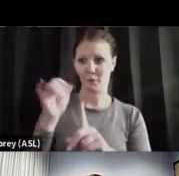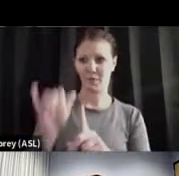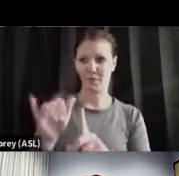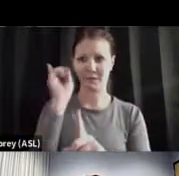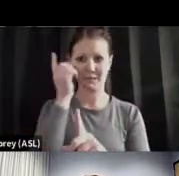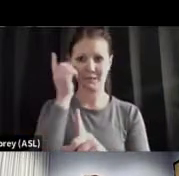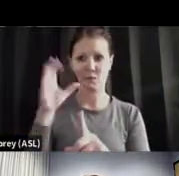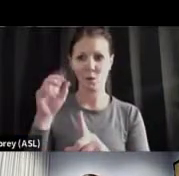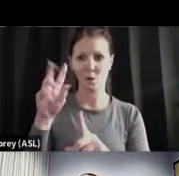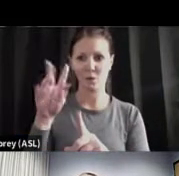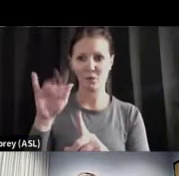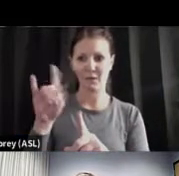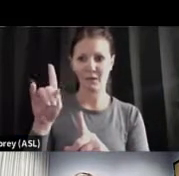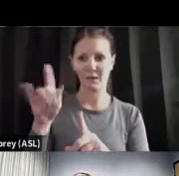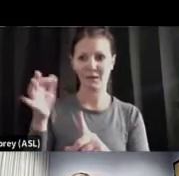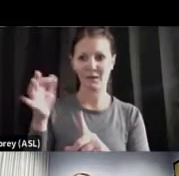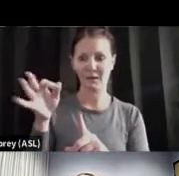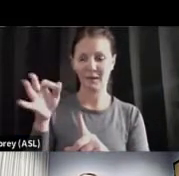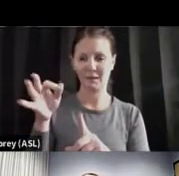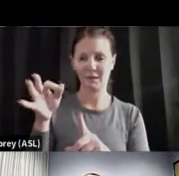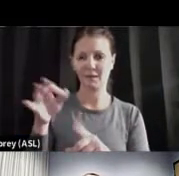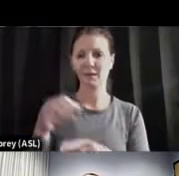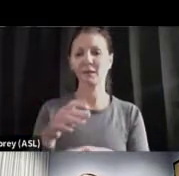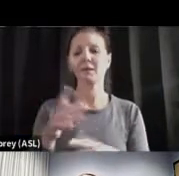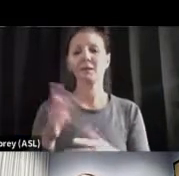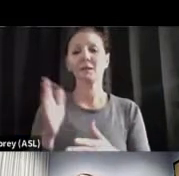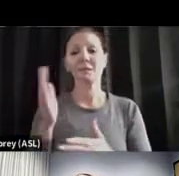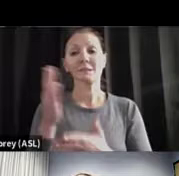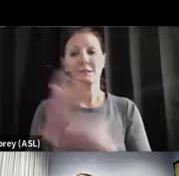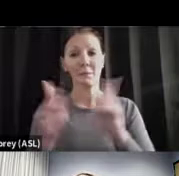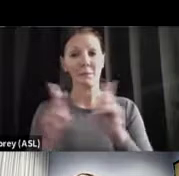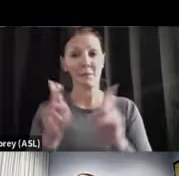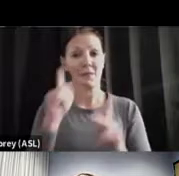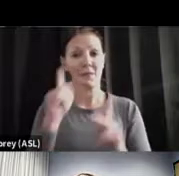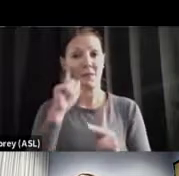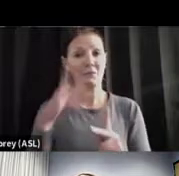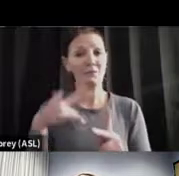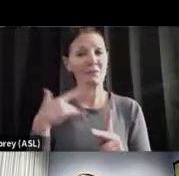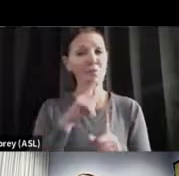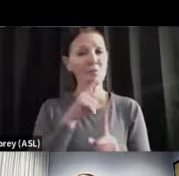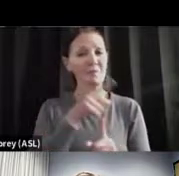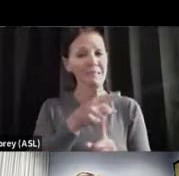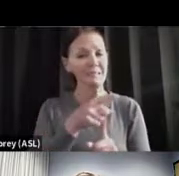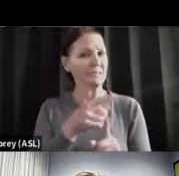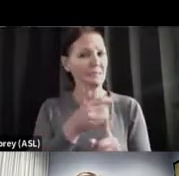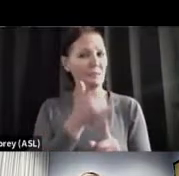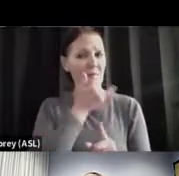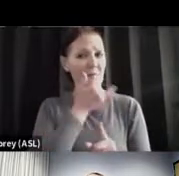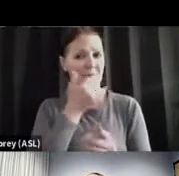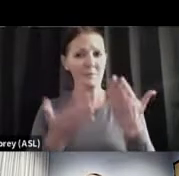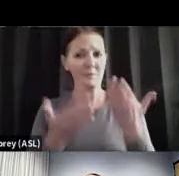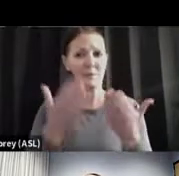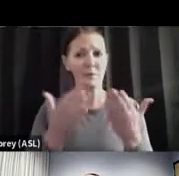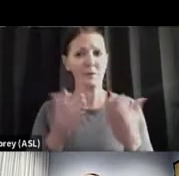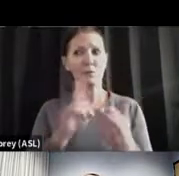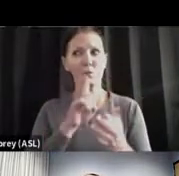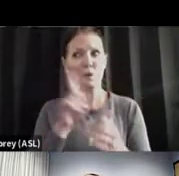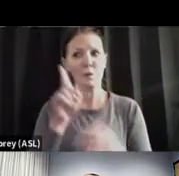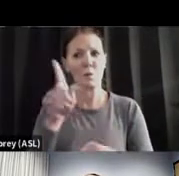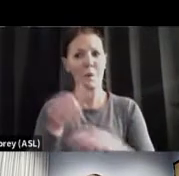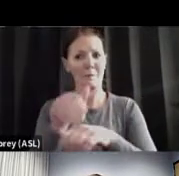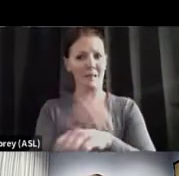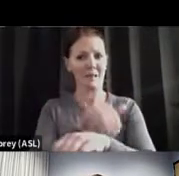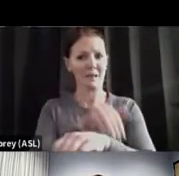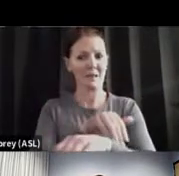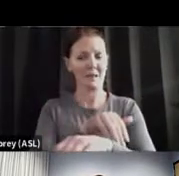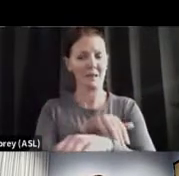publications, people believe that this is probably about a million. So maybe we could be undercounting some of the people that have died, some